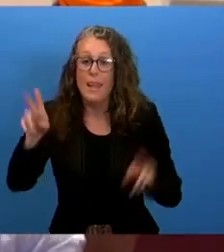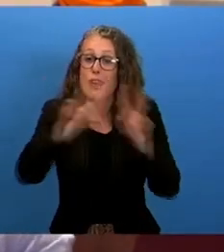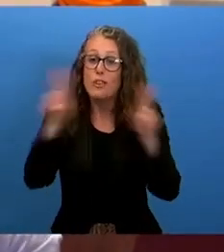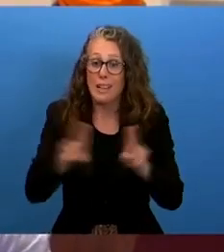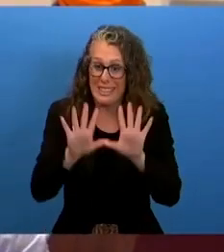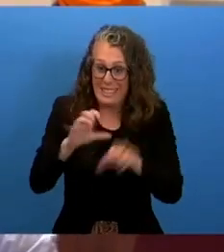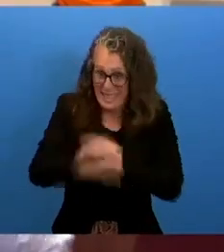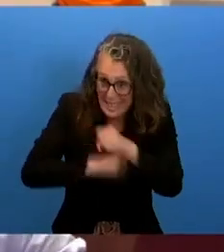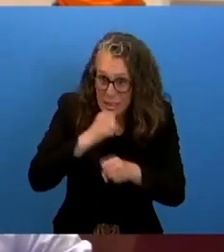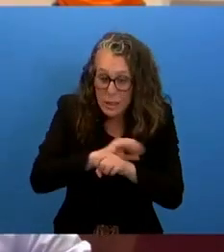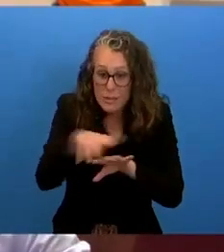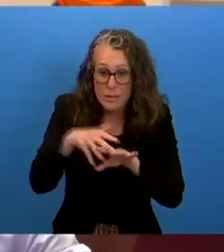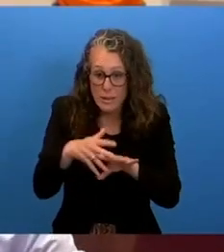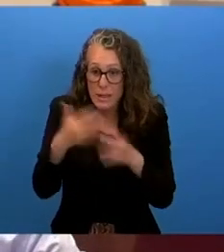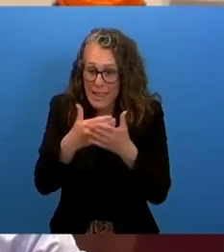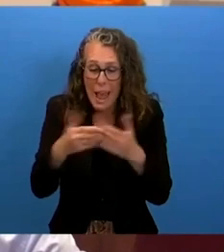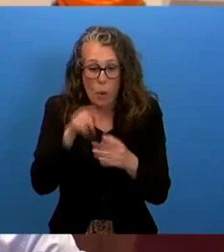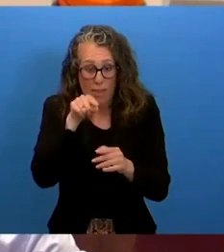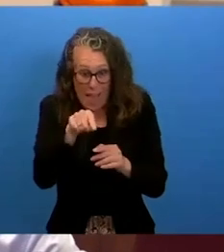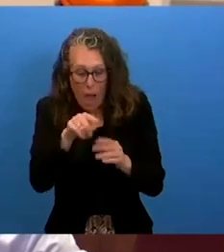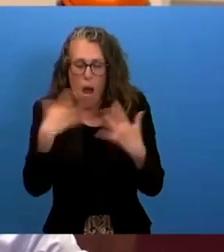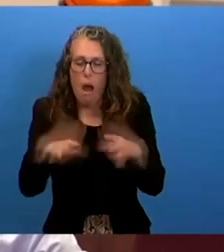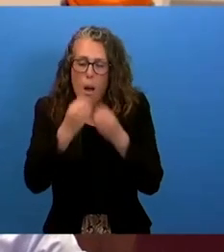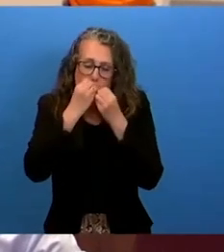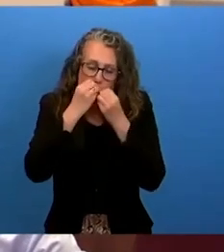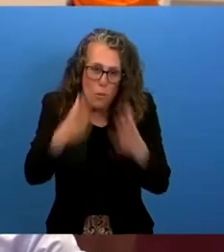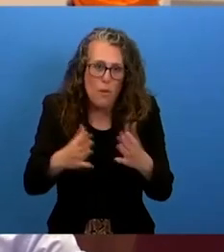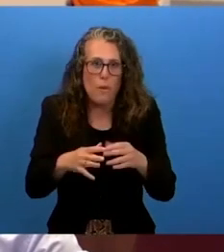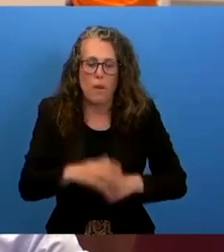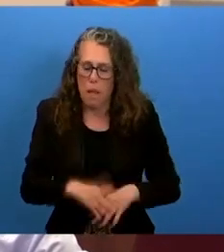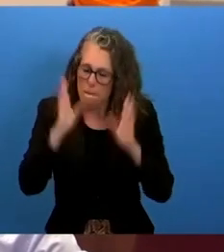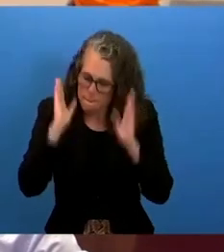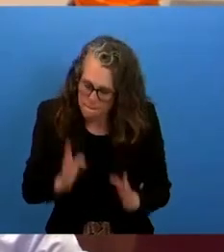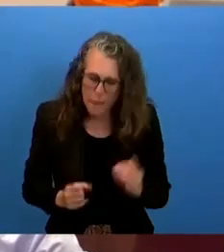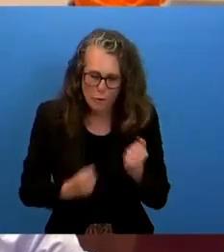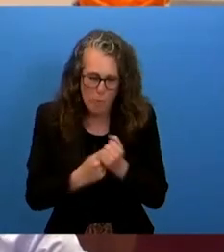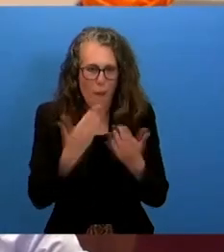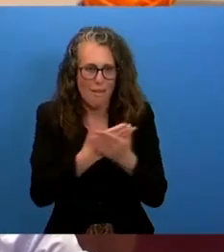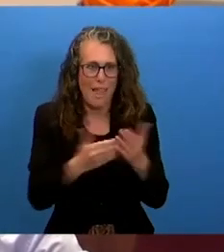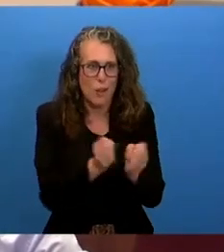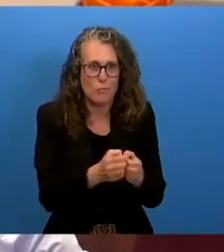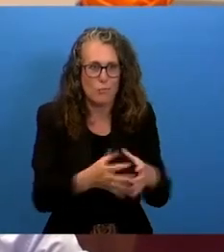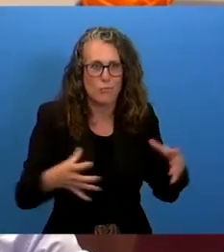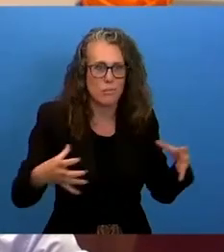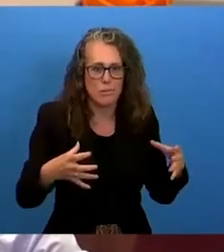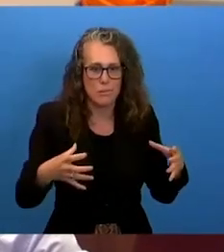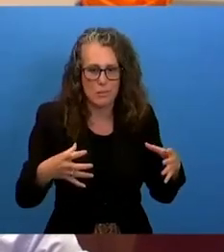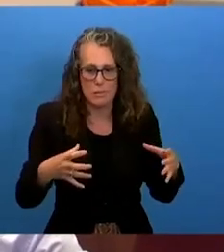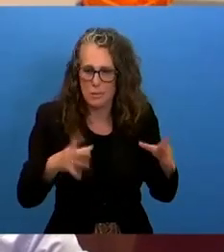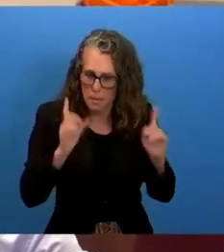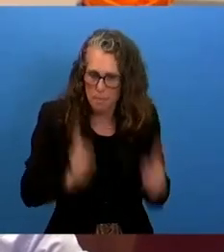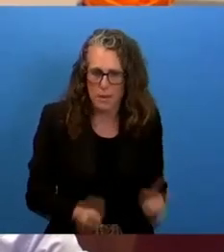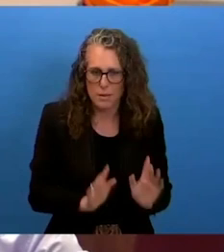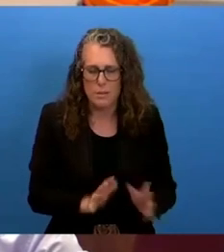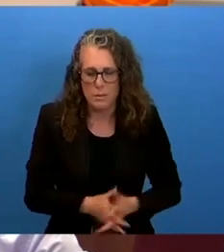is excellent and must contribute to ending this extinction through projects. What